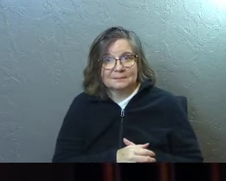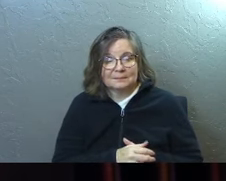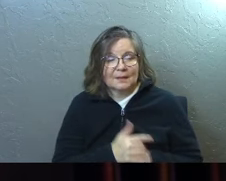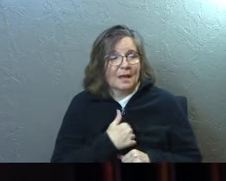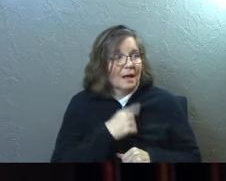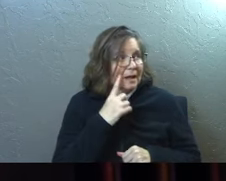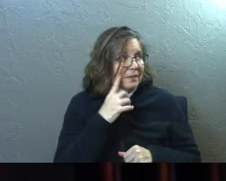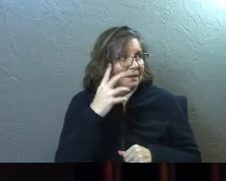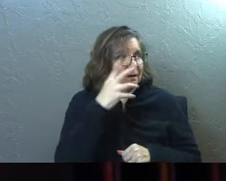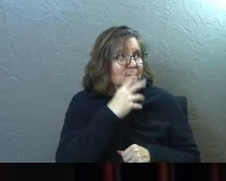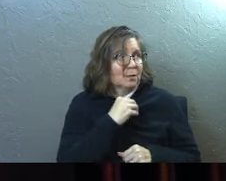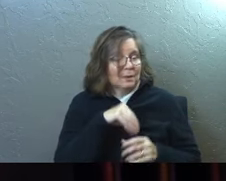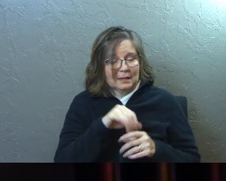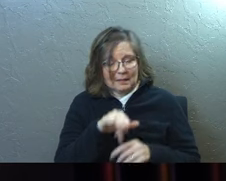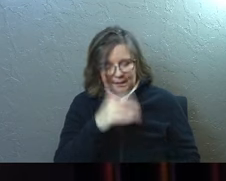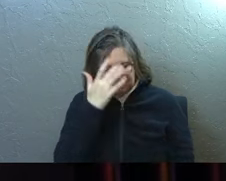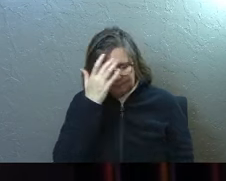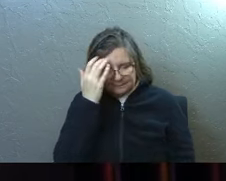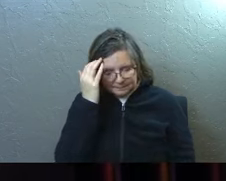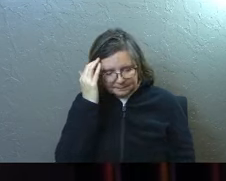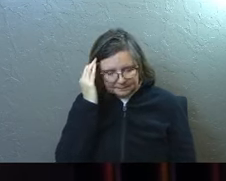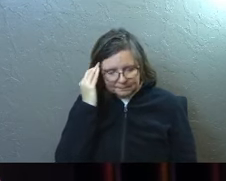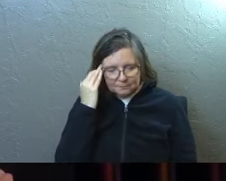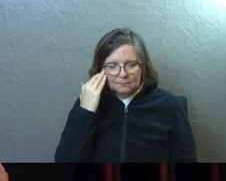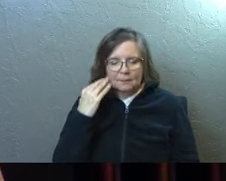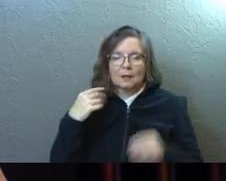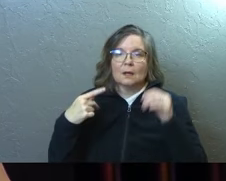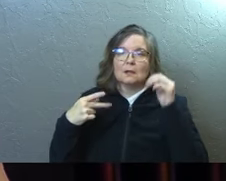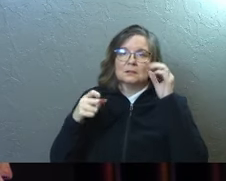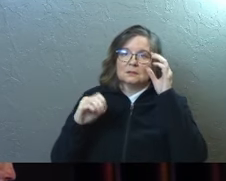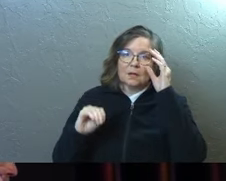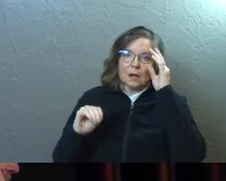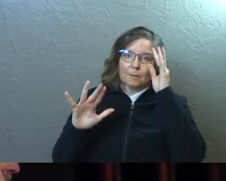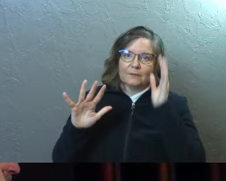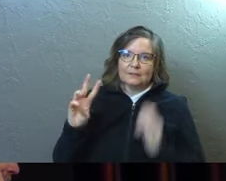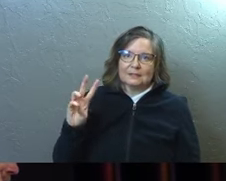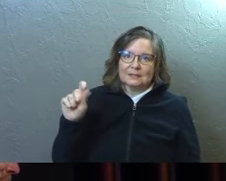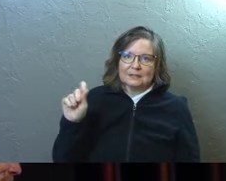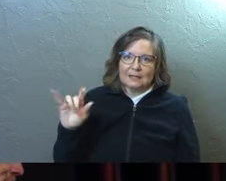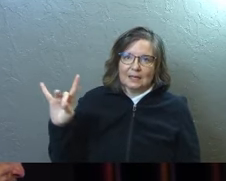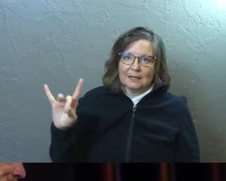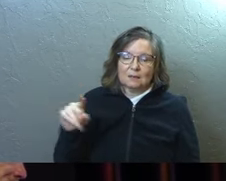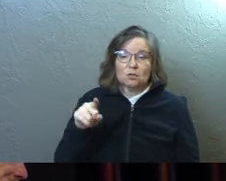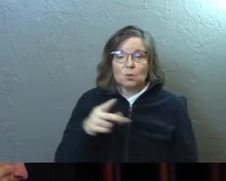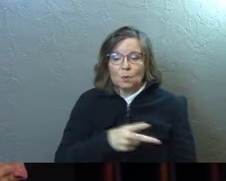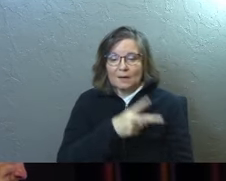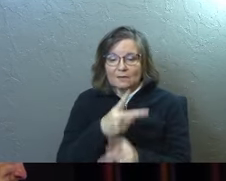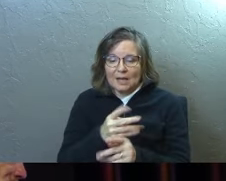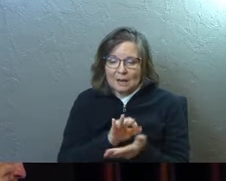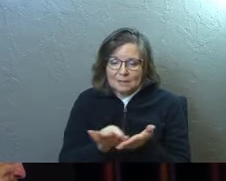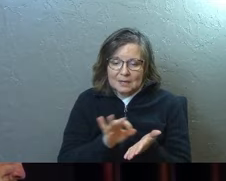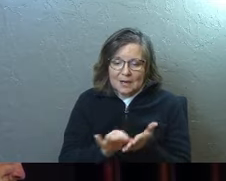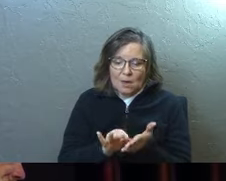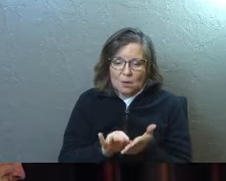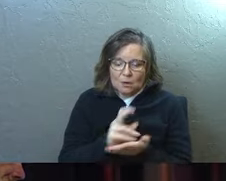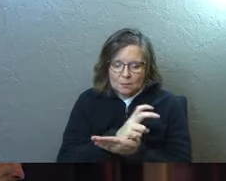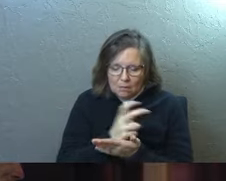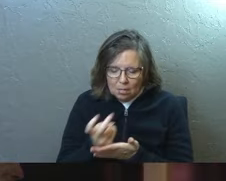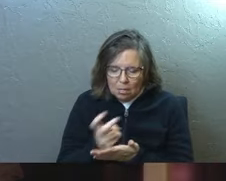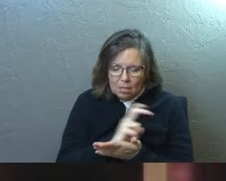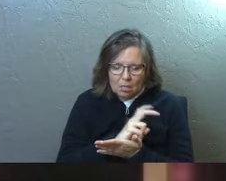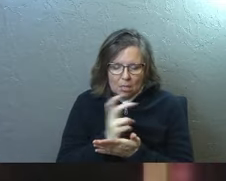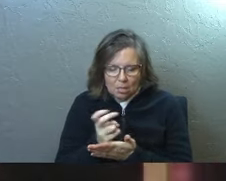And I think there's beauty in it. Psalm 56.8 says, you have kept count of my tossings.